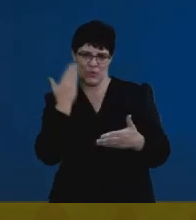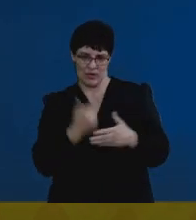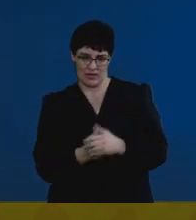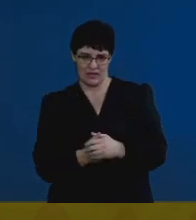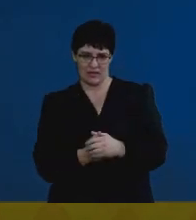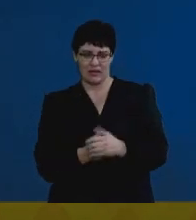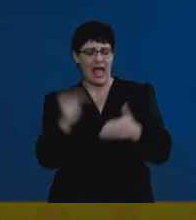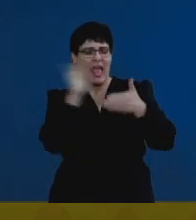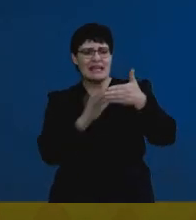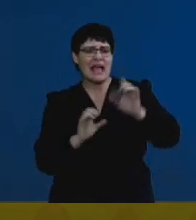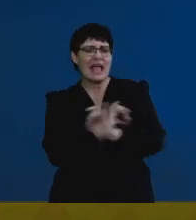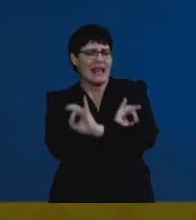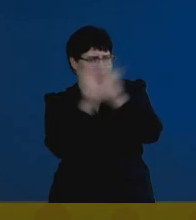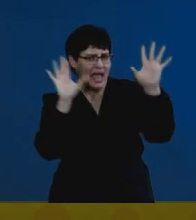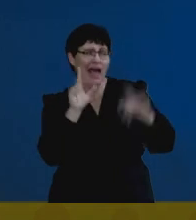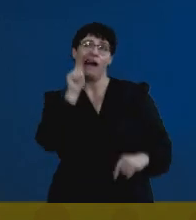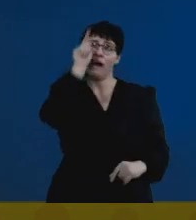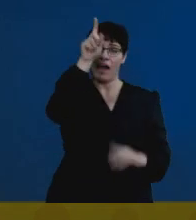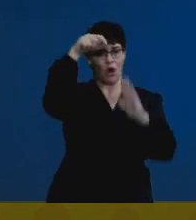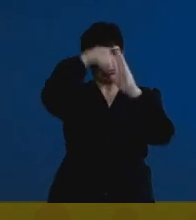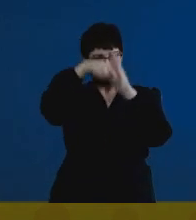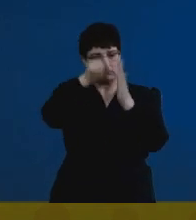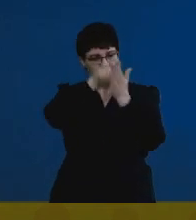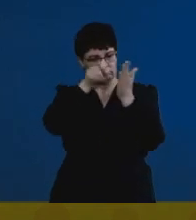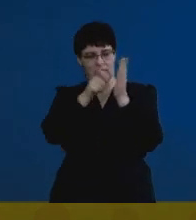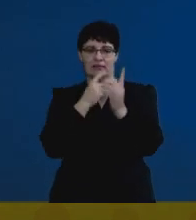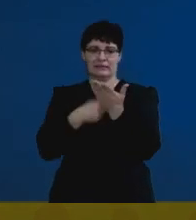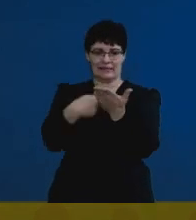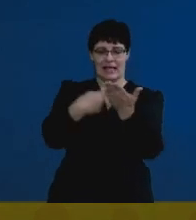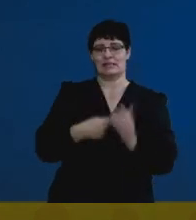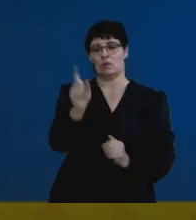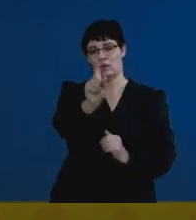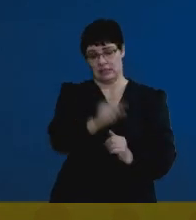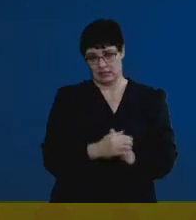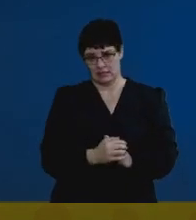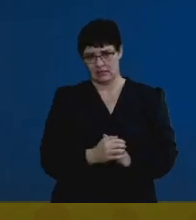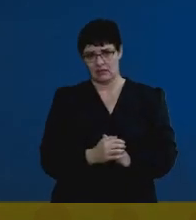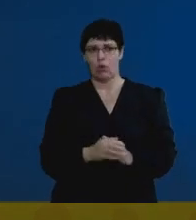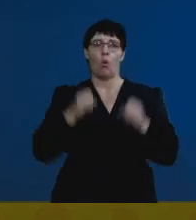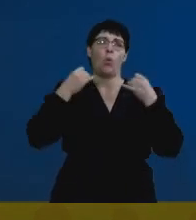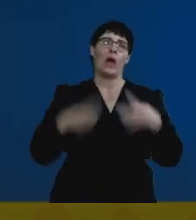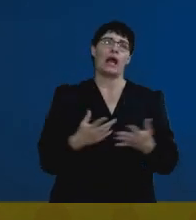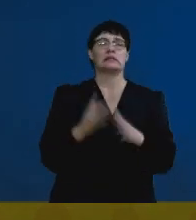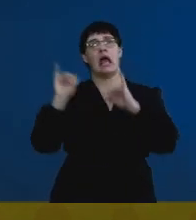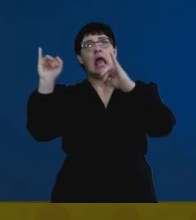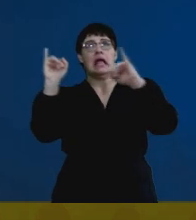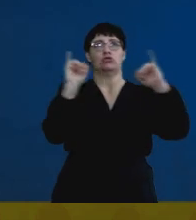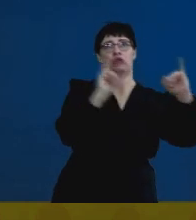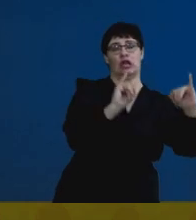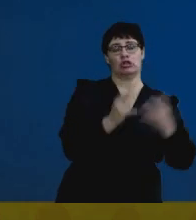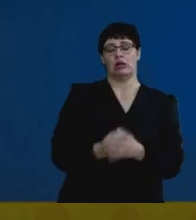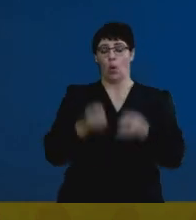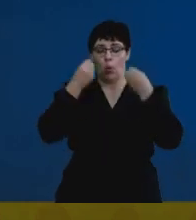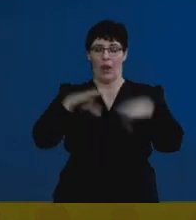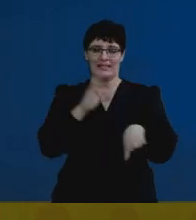essay is very clear around what content needs to be discussed. So, avoid wasting time on trying to write an introduction